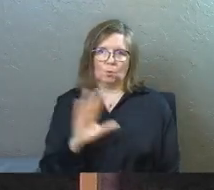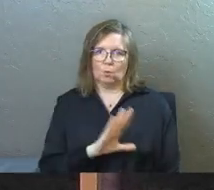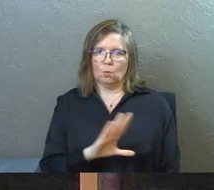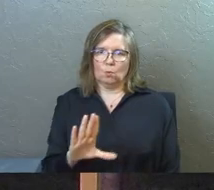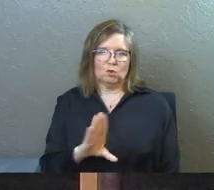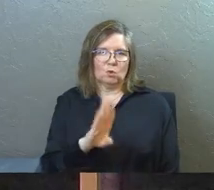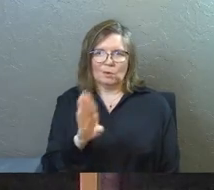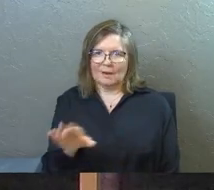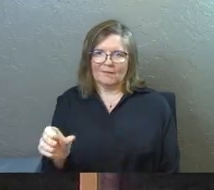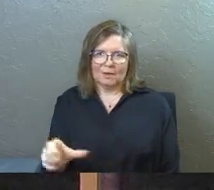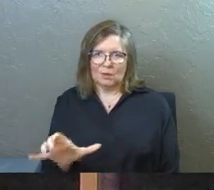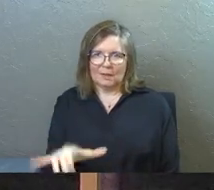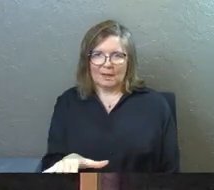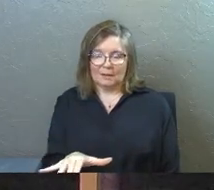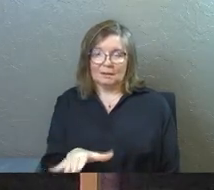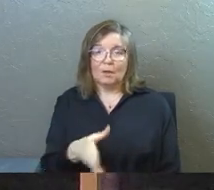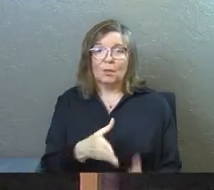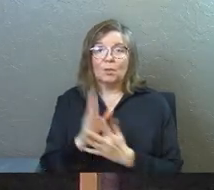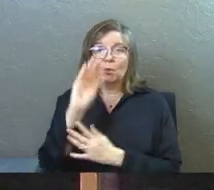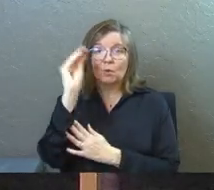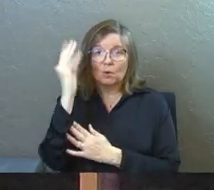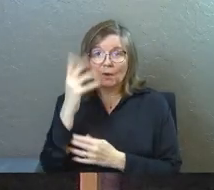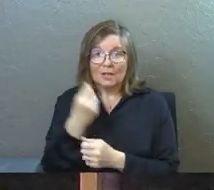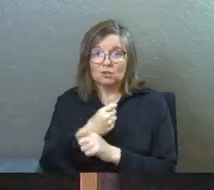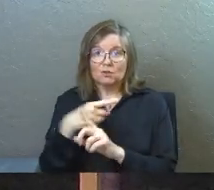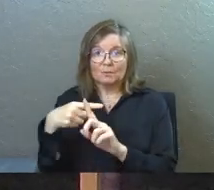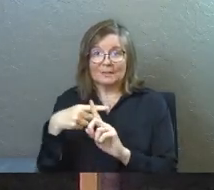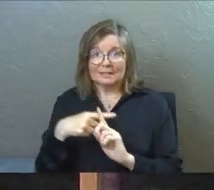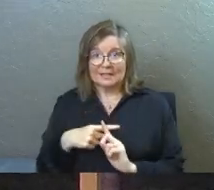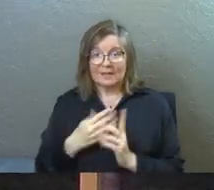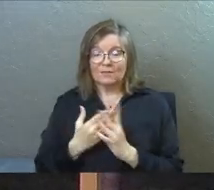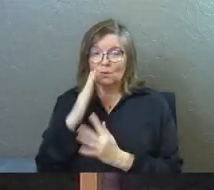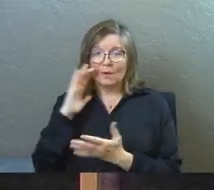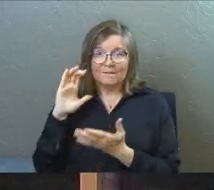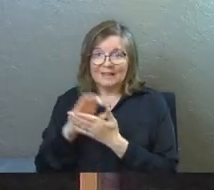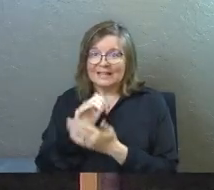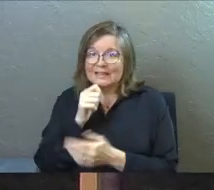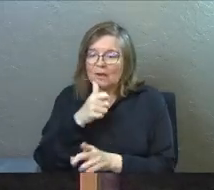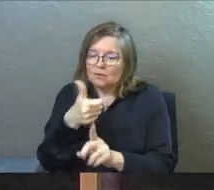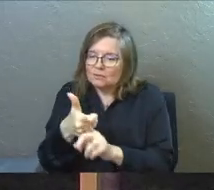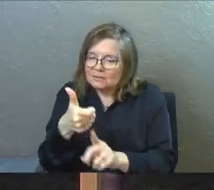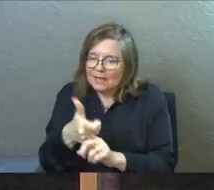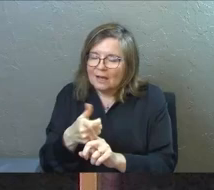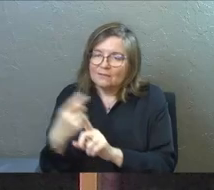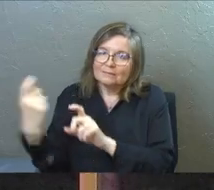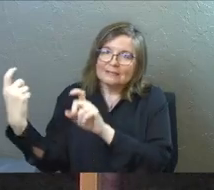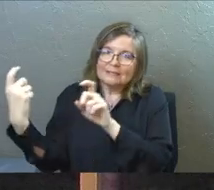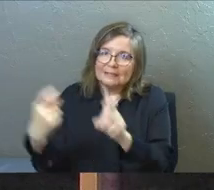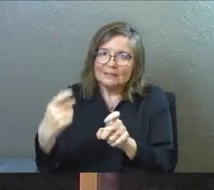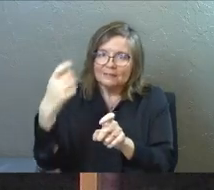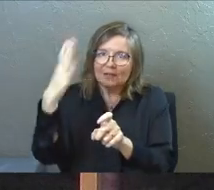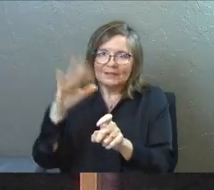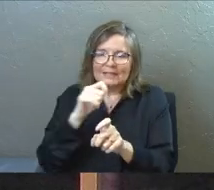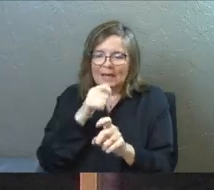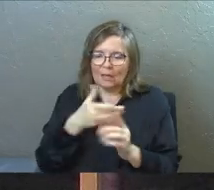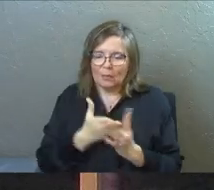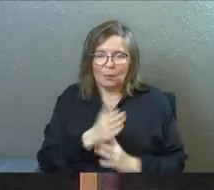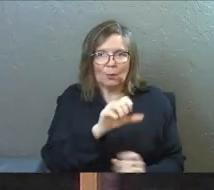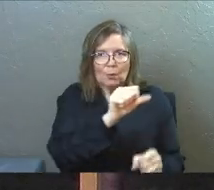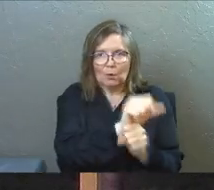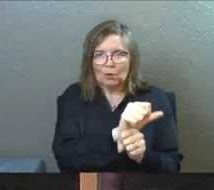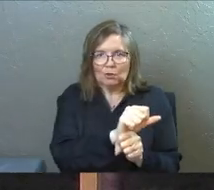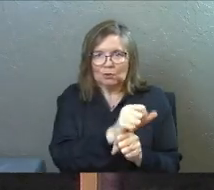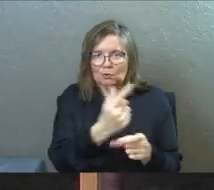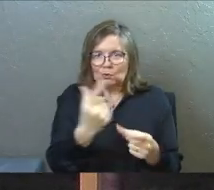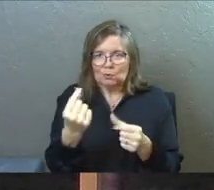Because you never can. It is by grace you have been saved through faith. This is not of yourselves. It is the gift of God. It is not by works